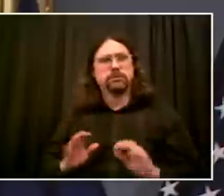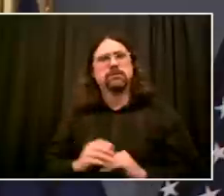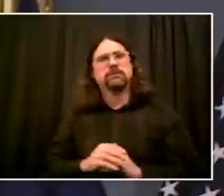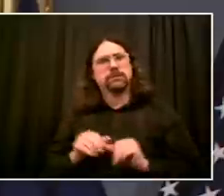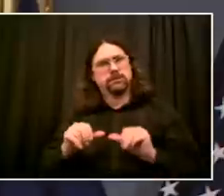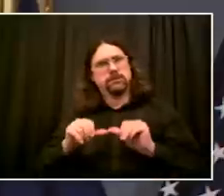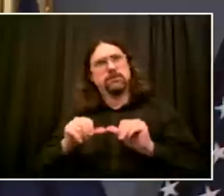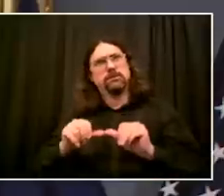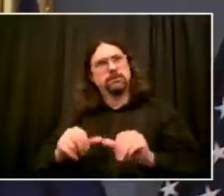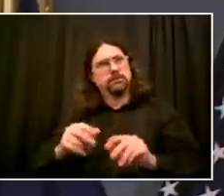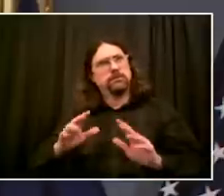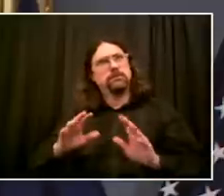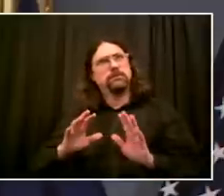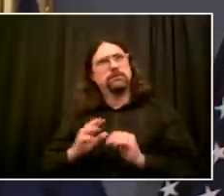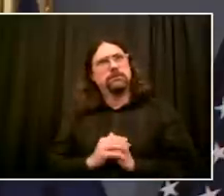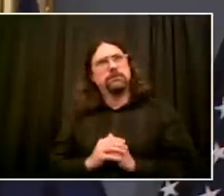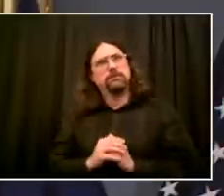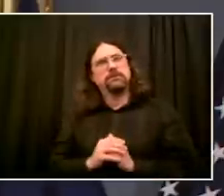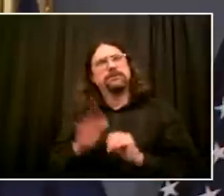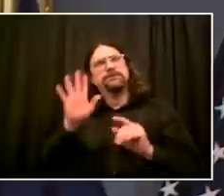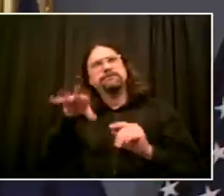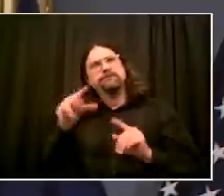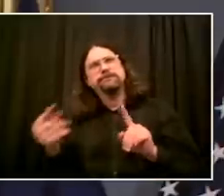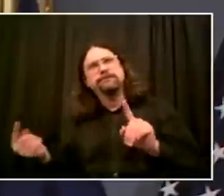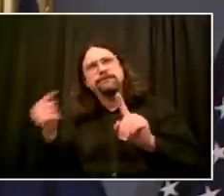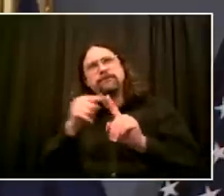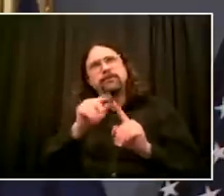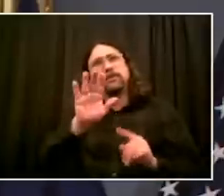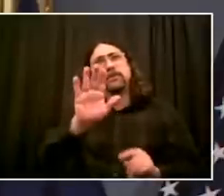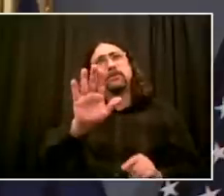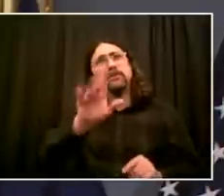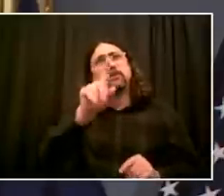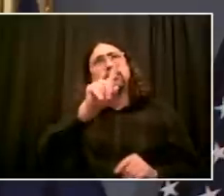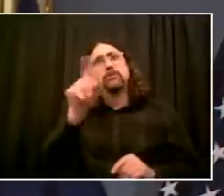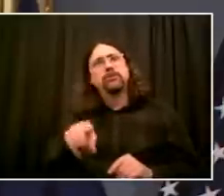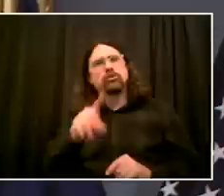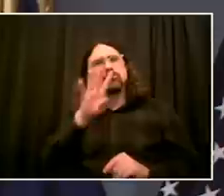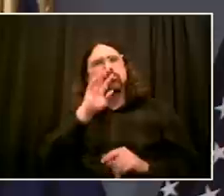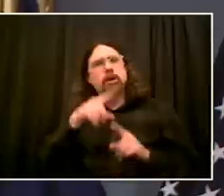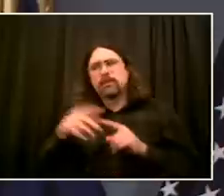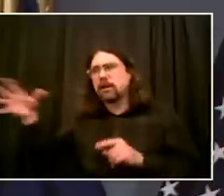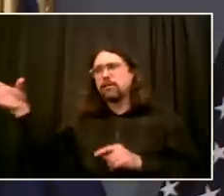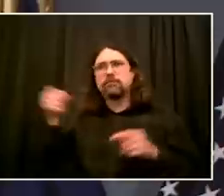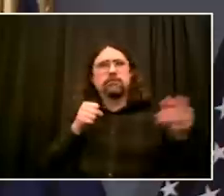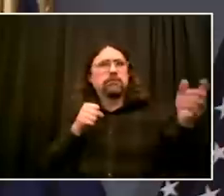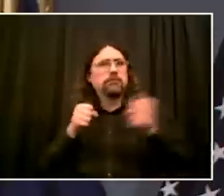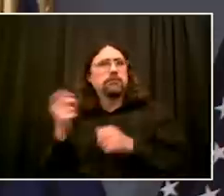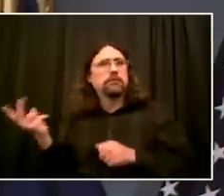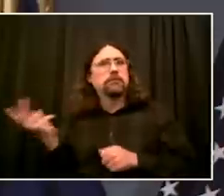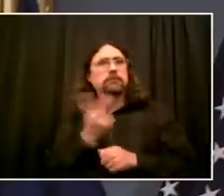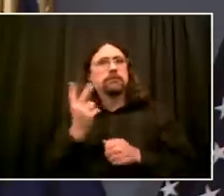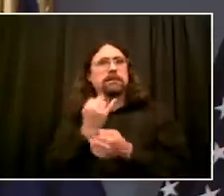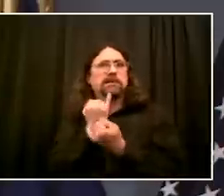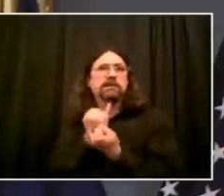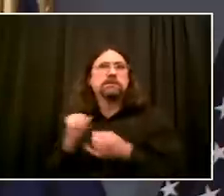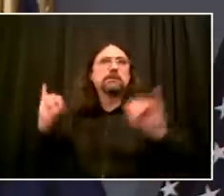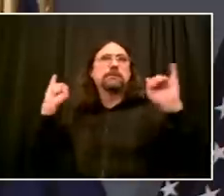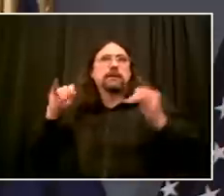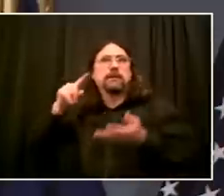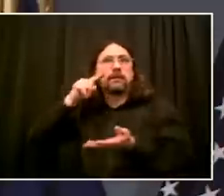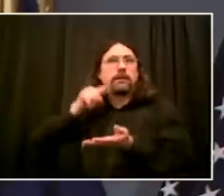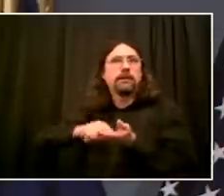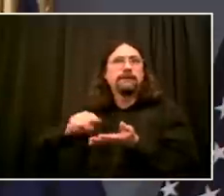worldviews to the work they do. Both of their positions infer a lot of independence unto themselves.